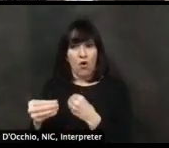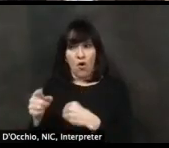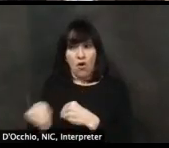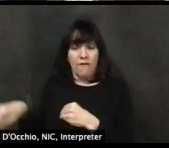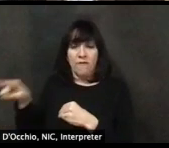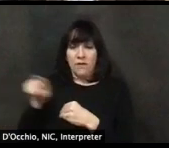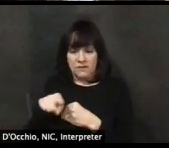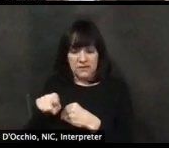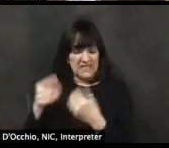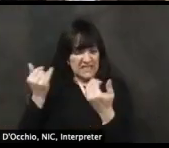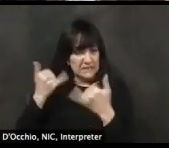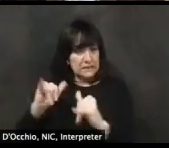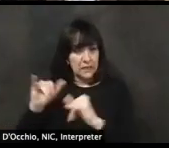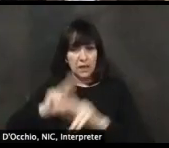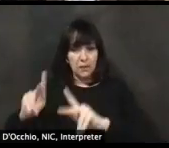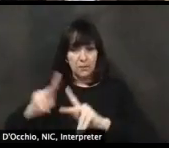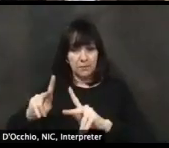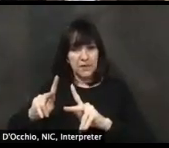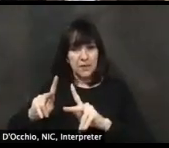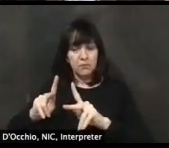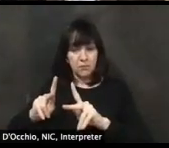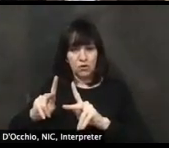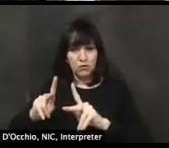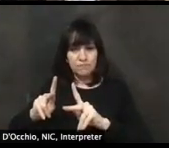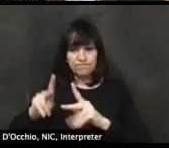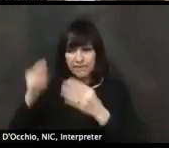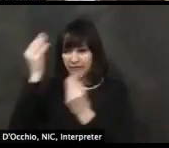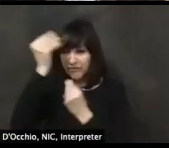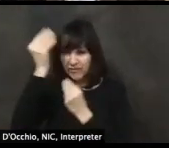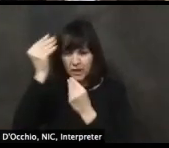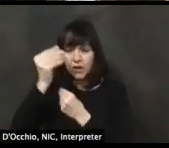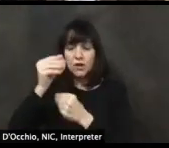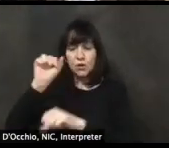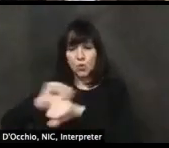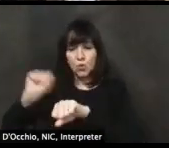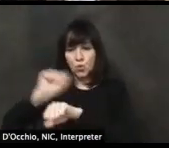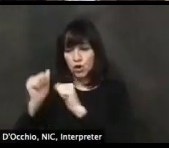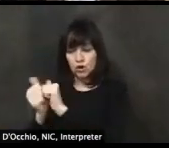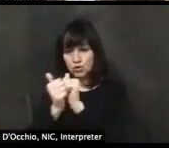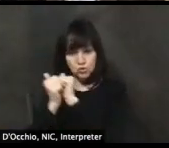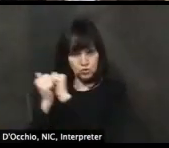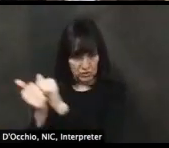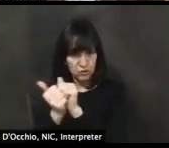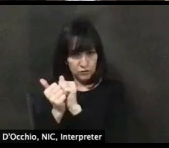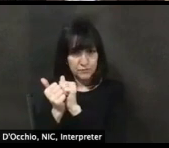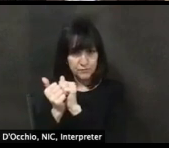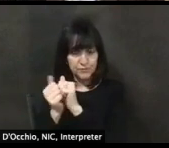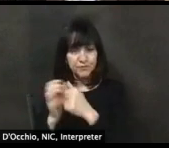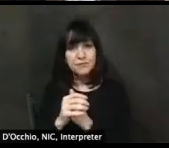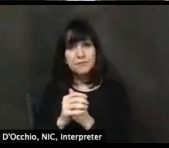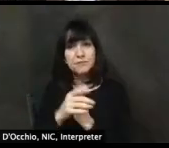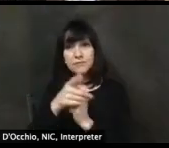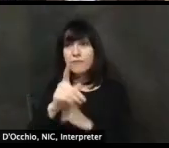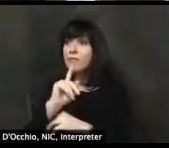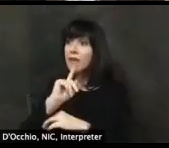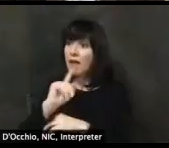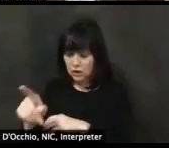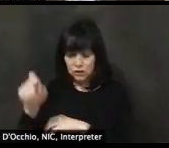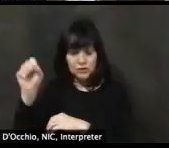you'll probably have more about that probably in the next, uh, few weeks, right? Um, actually, um, early next week,